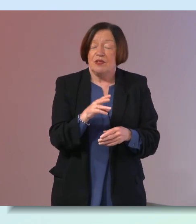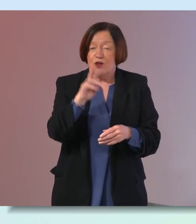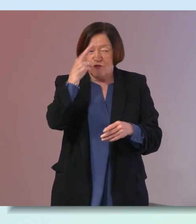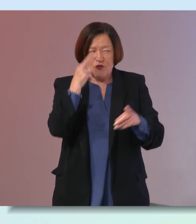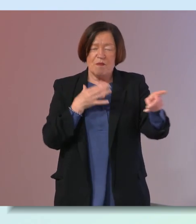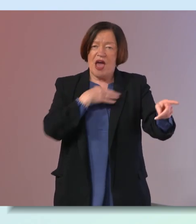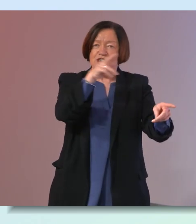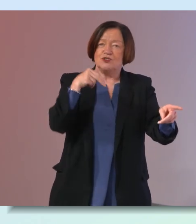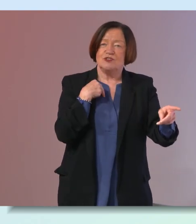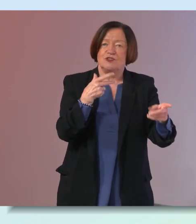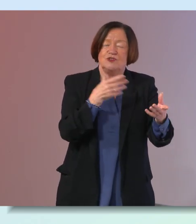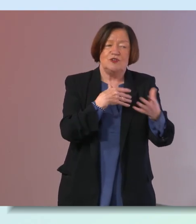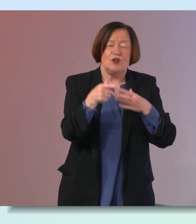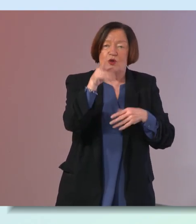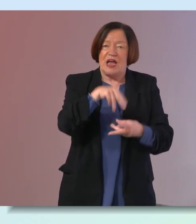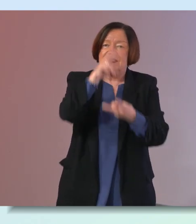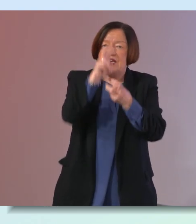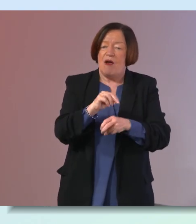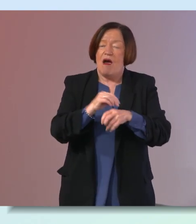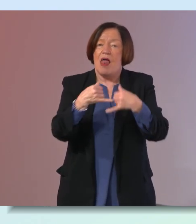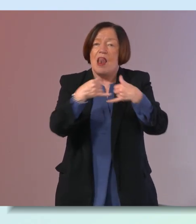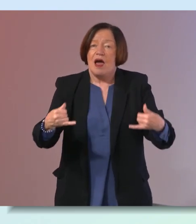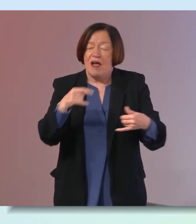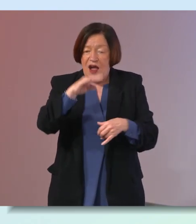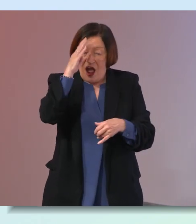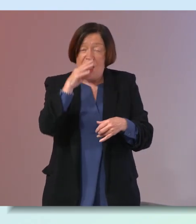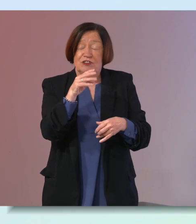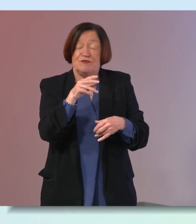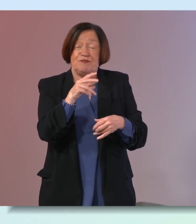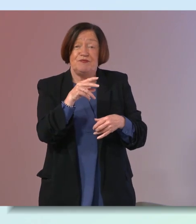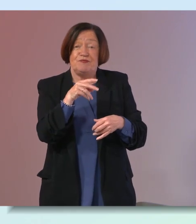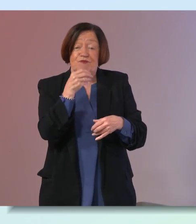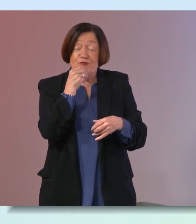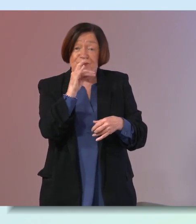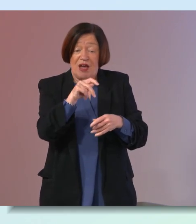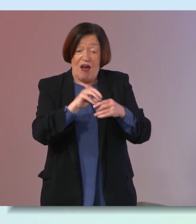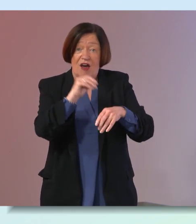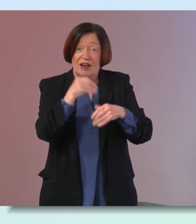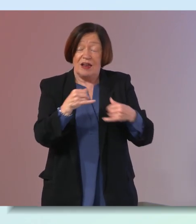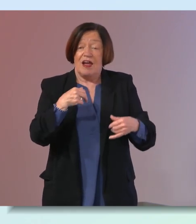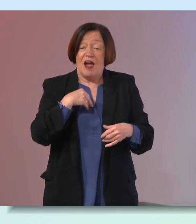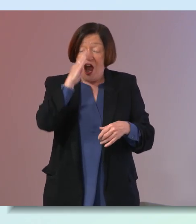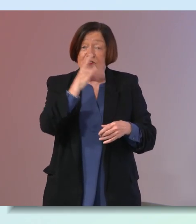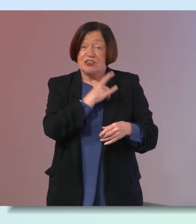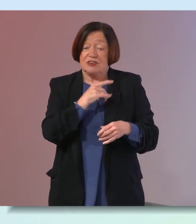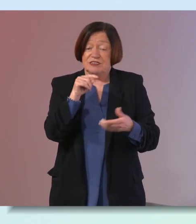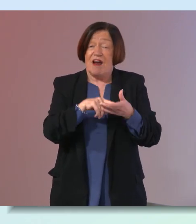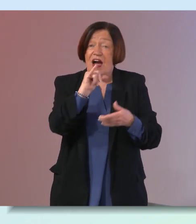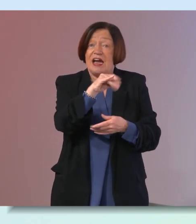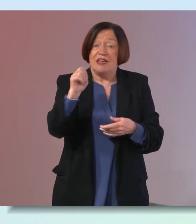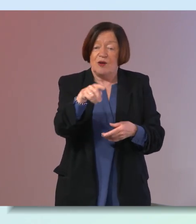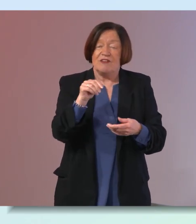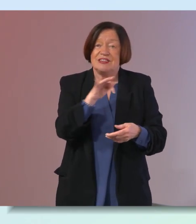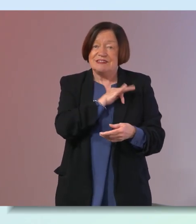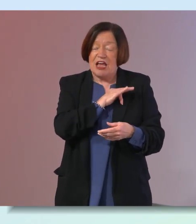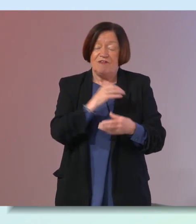us of what you can download online as well on irishheart.ie yep so on our website irishheart.ie we have that self-care